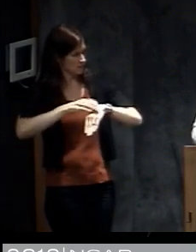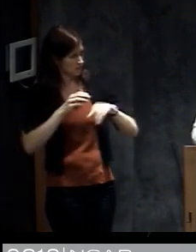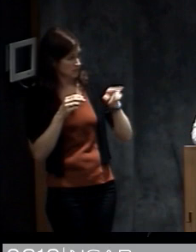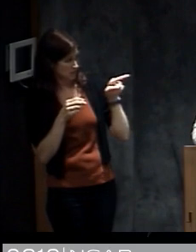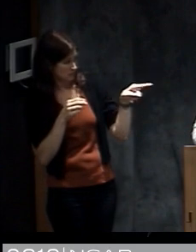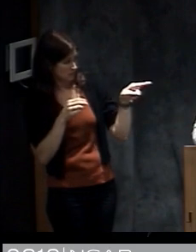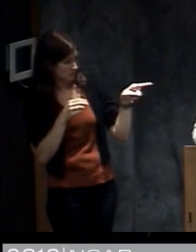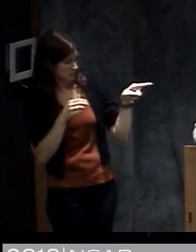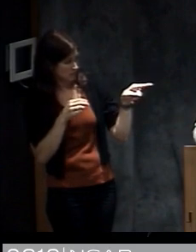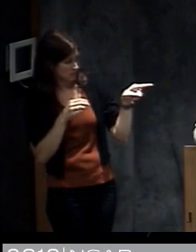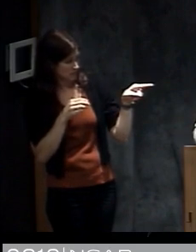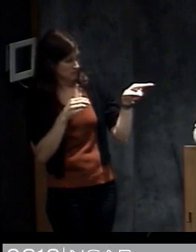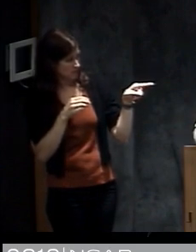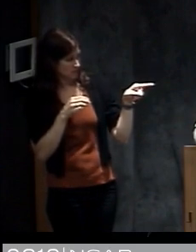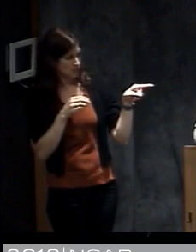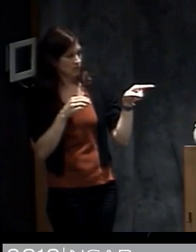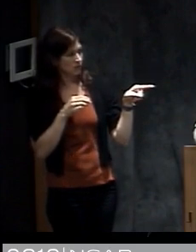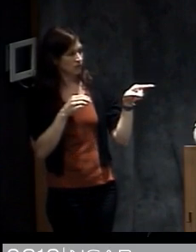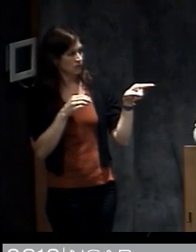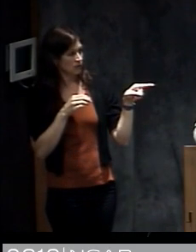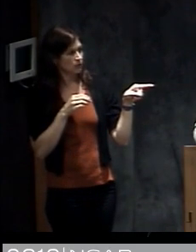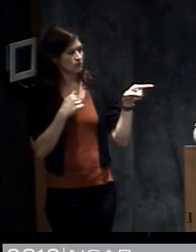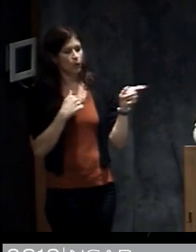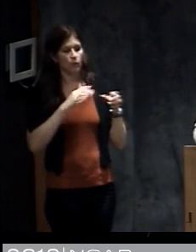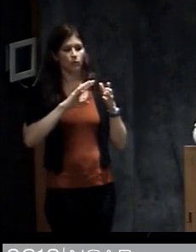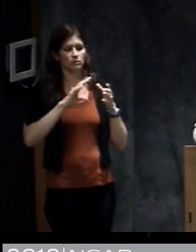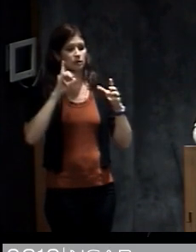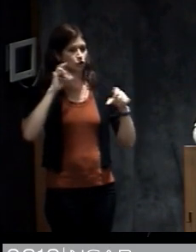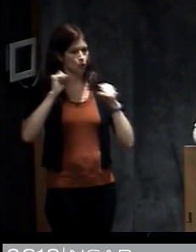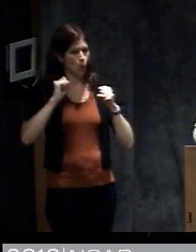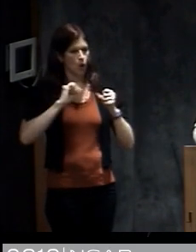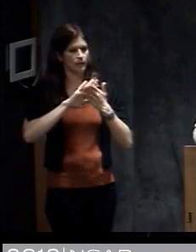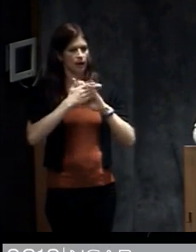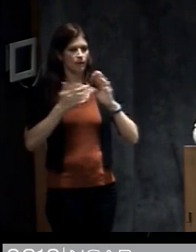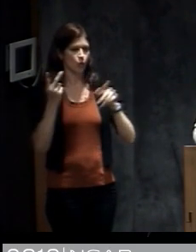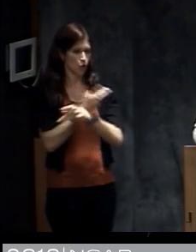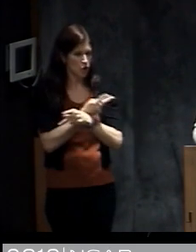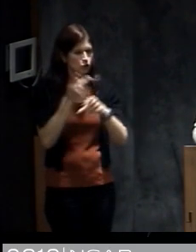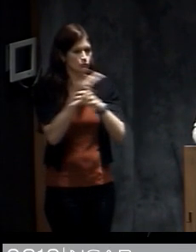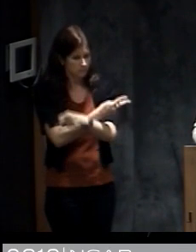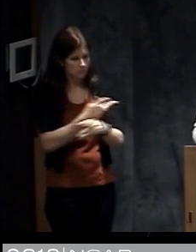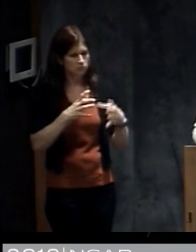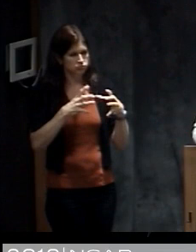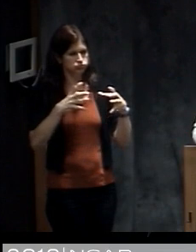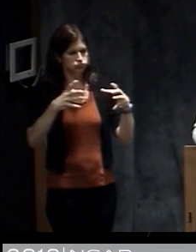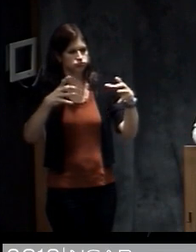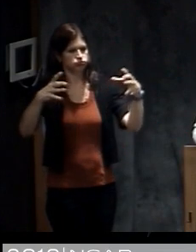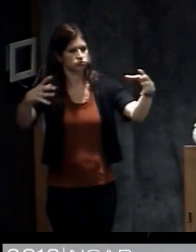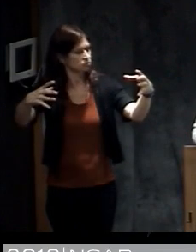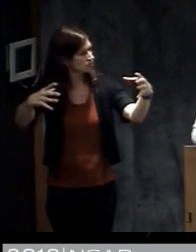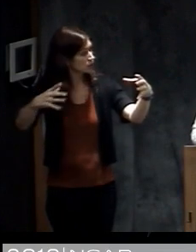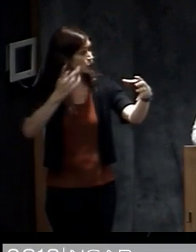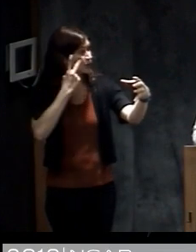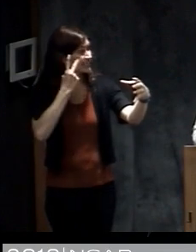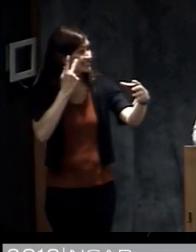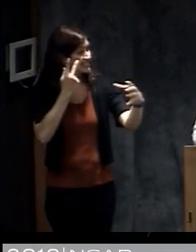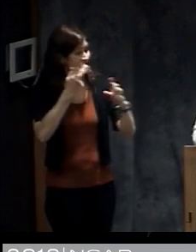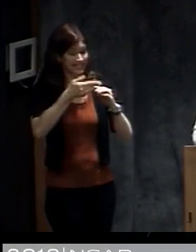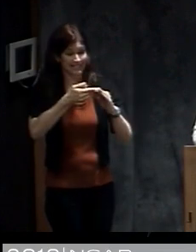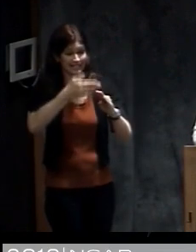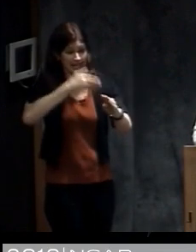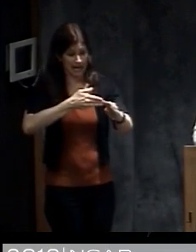there's forecast later in time as the storm evolves. And if you go back in time you can see that several days in advance